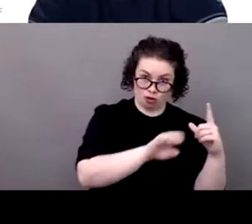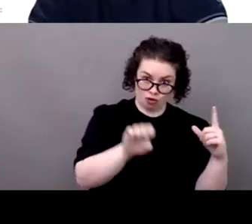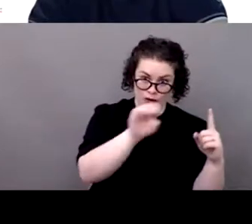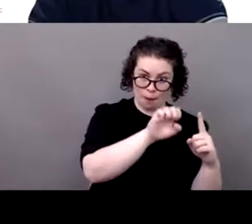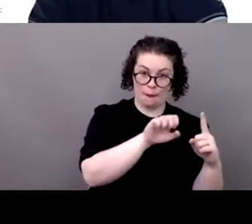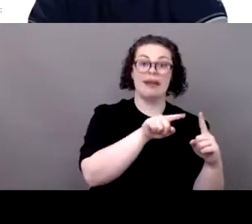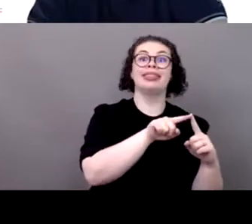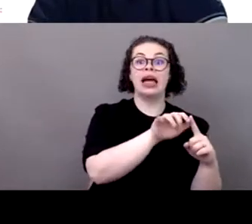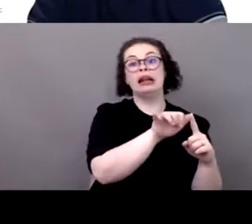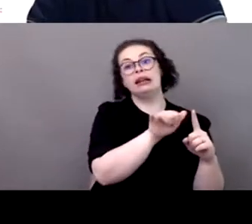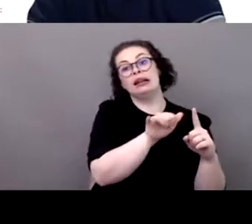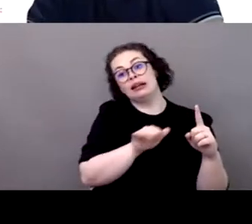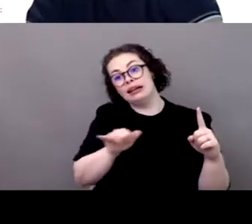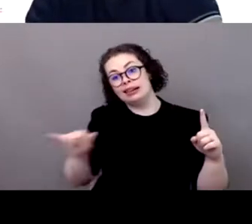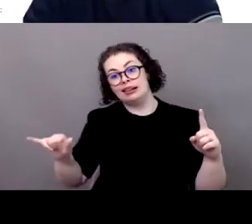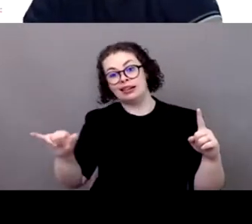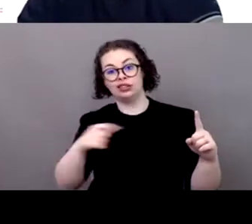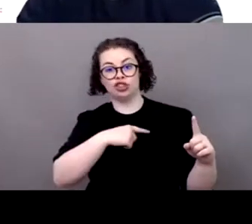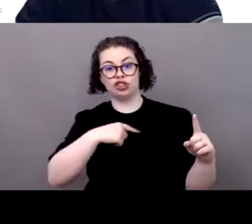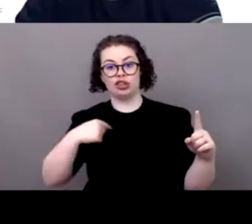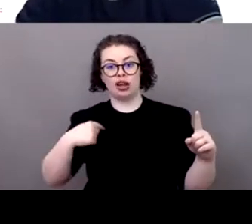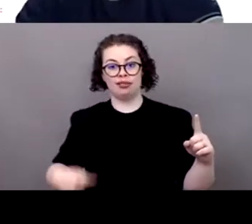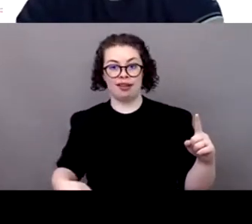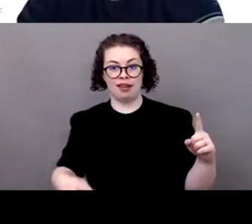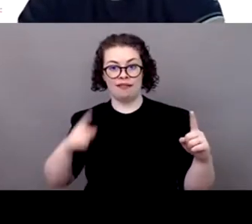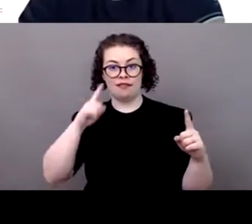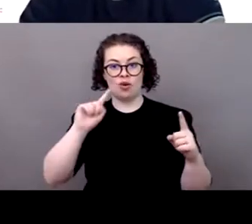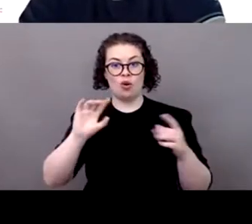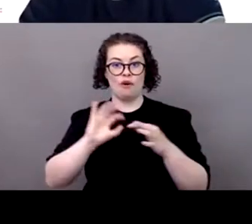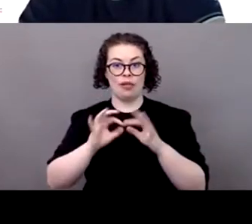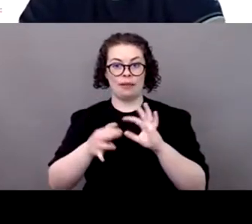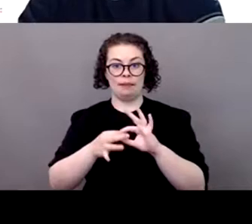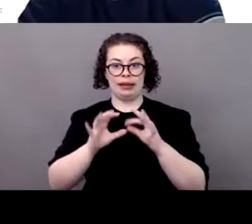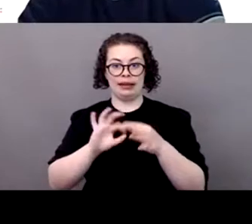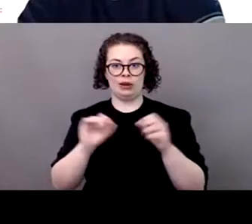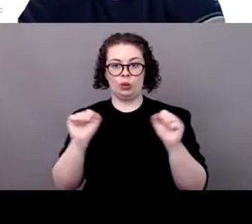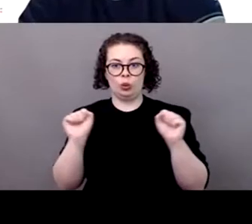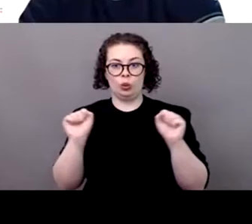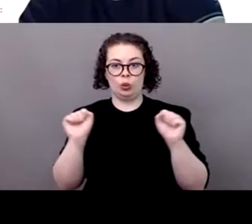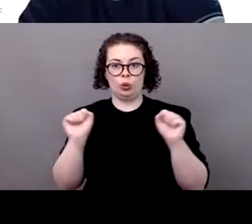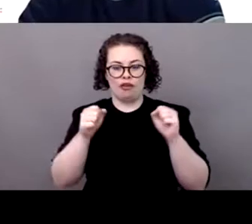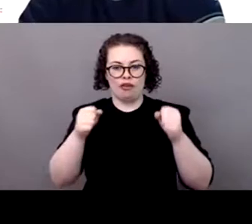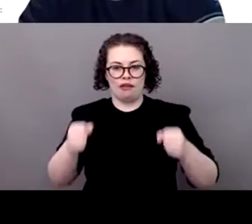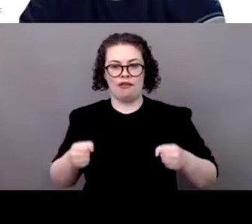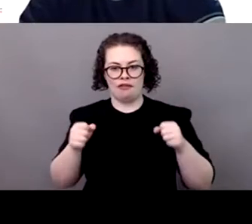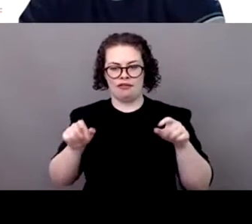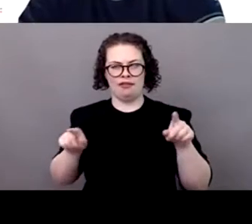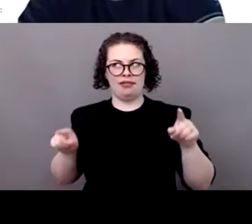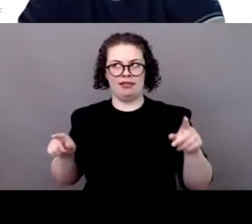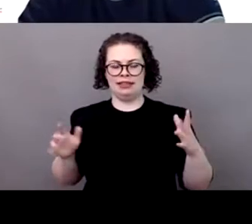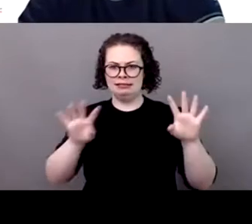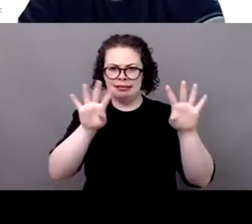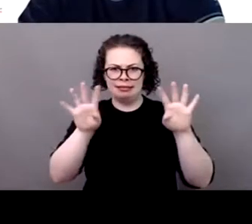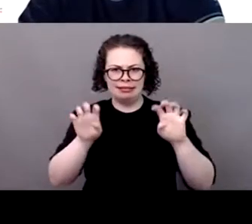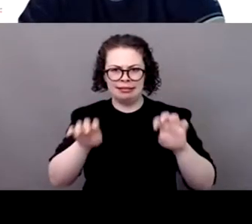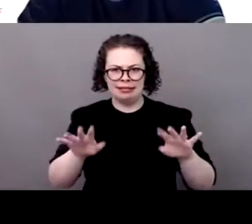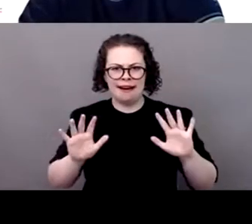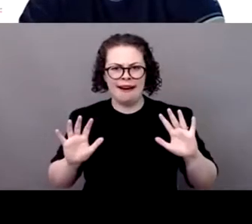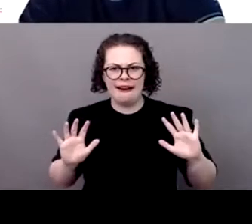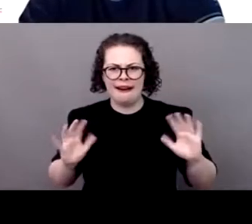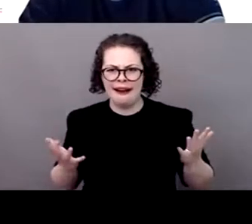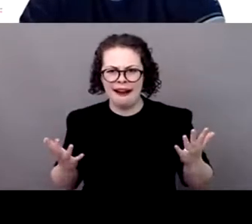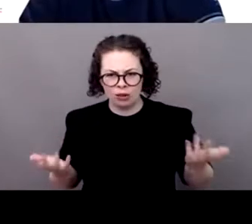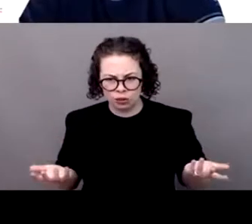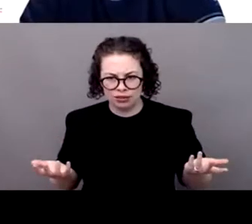flying to Beijing for the Olympic Games. So the question was, what action could organizations like PO